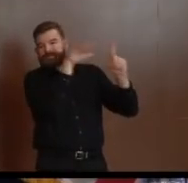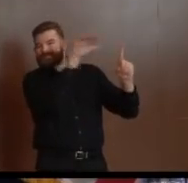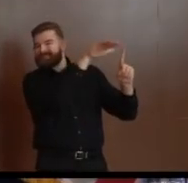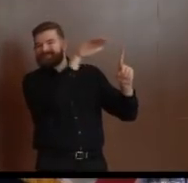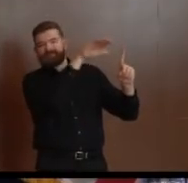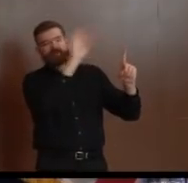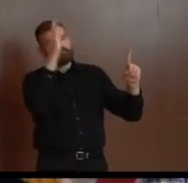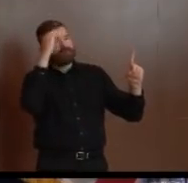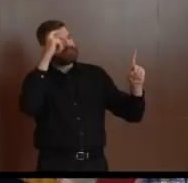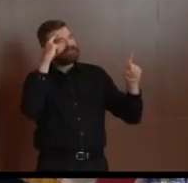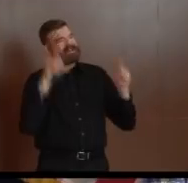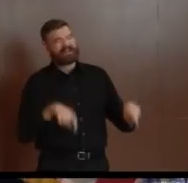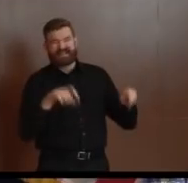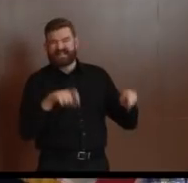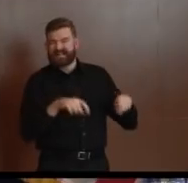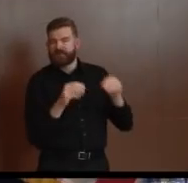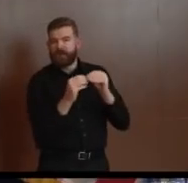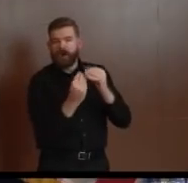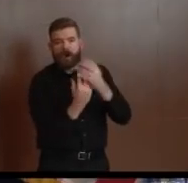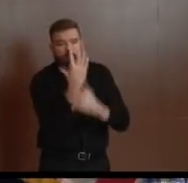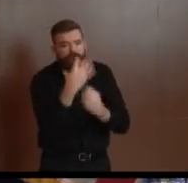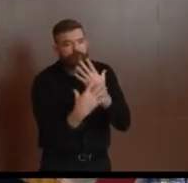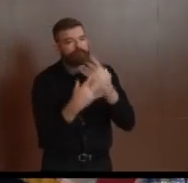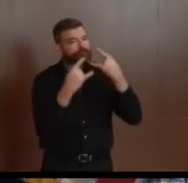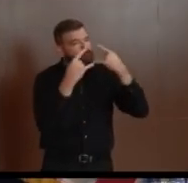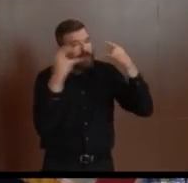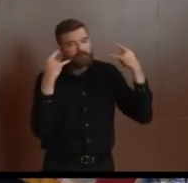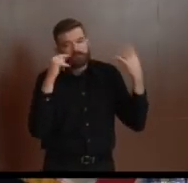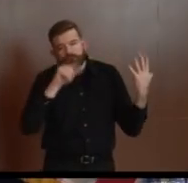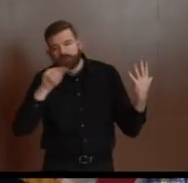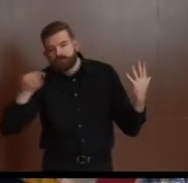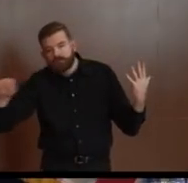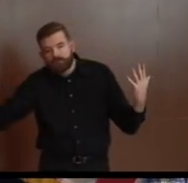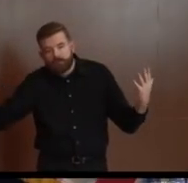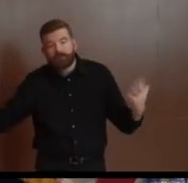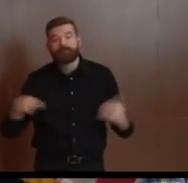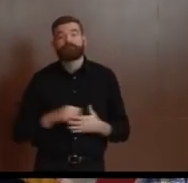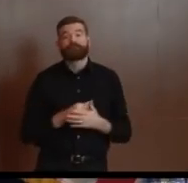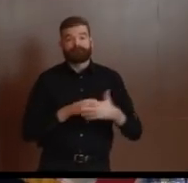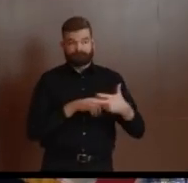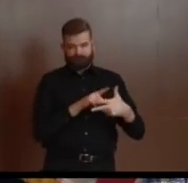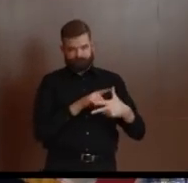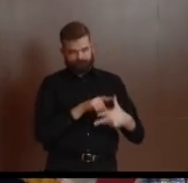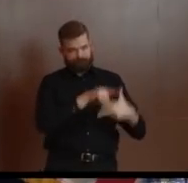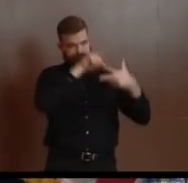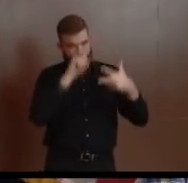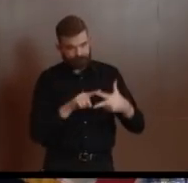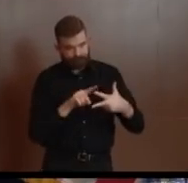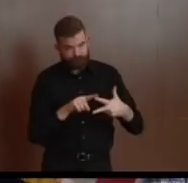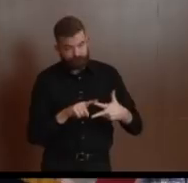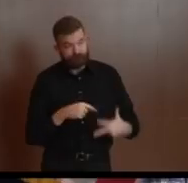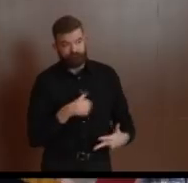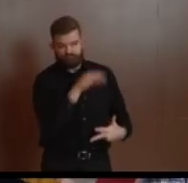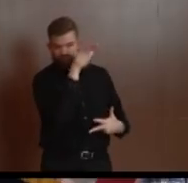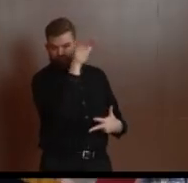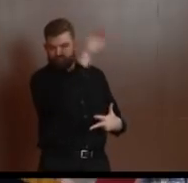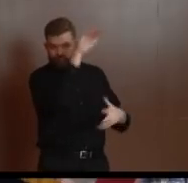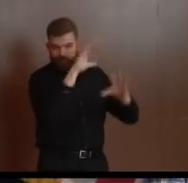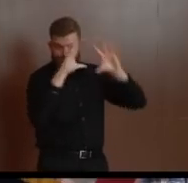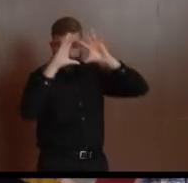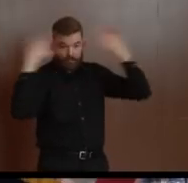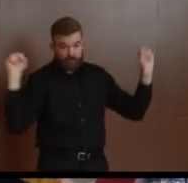Secondly, I reiterated that I had hoped the congressional road would lead toward a result with a big